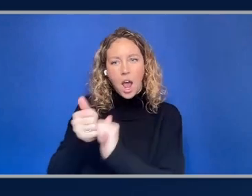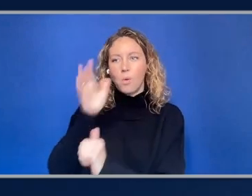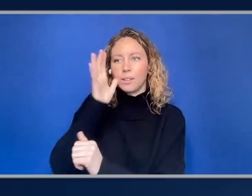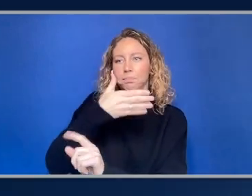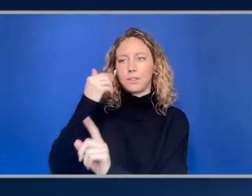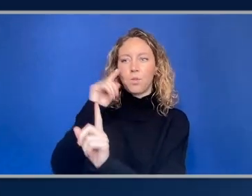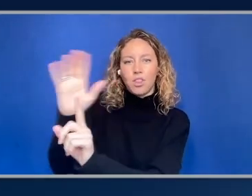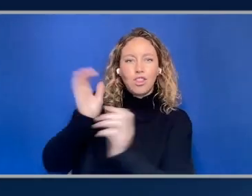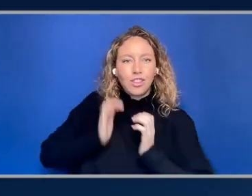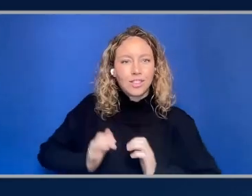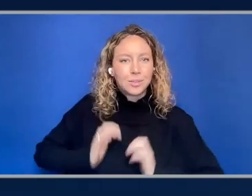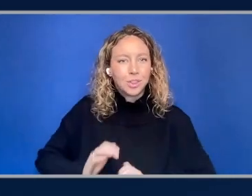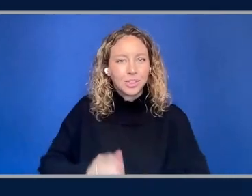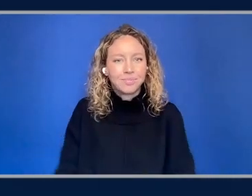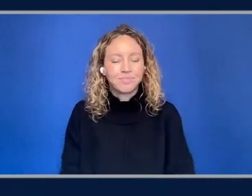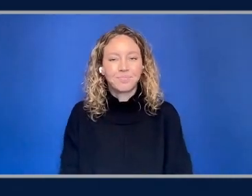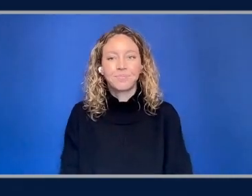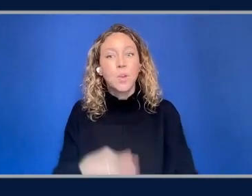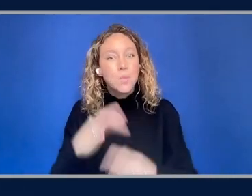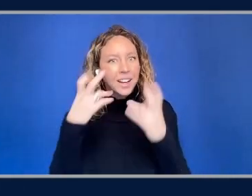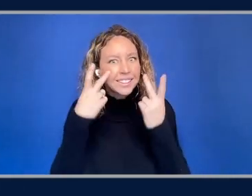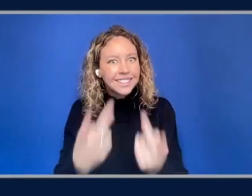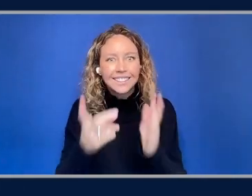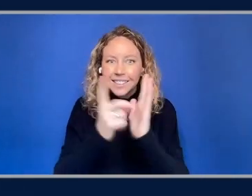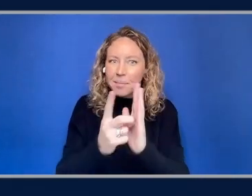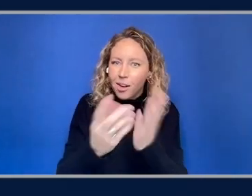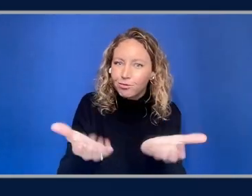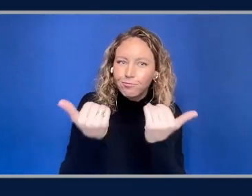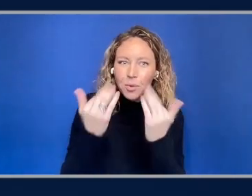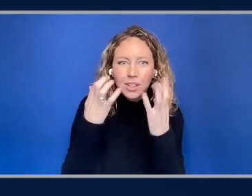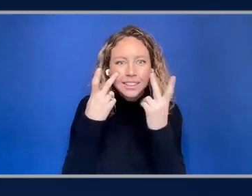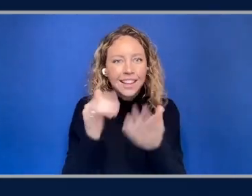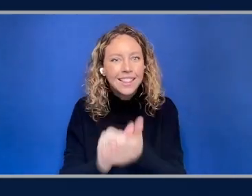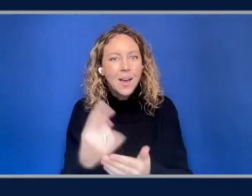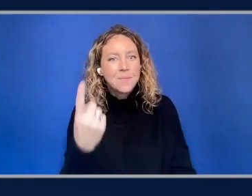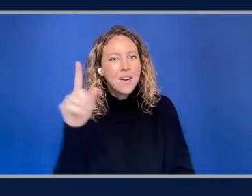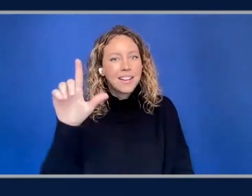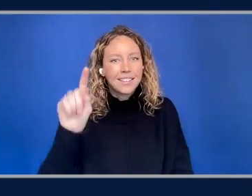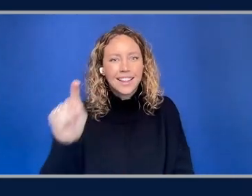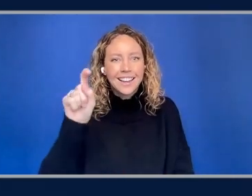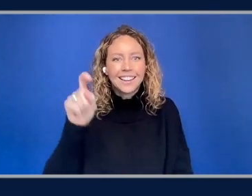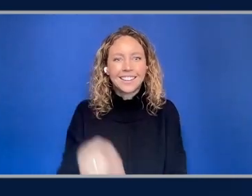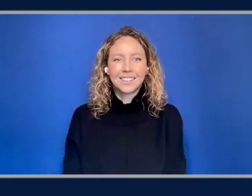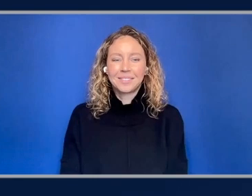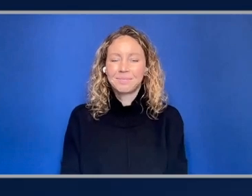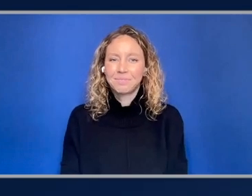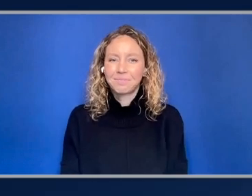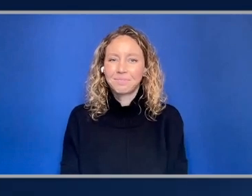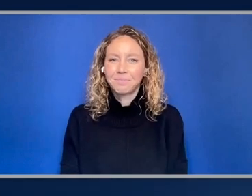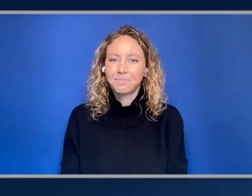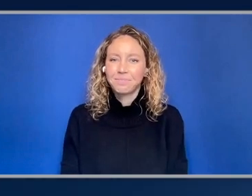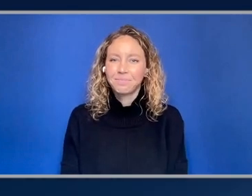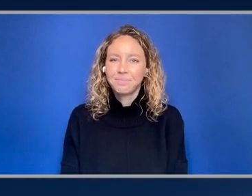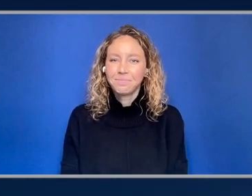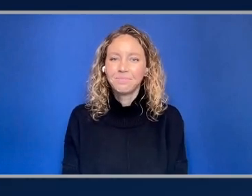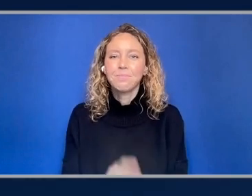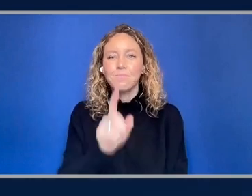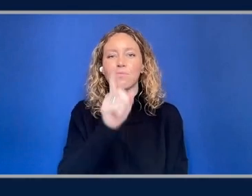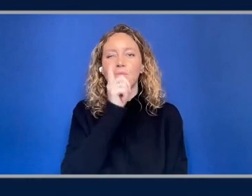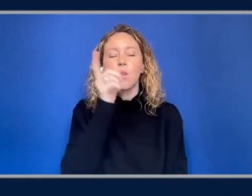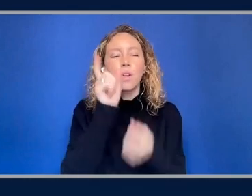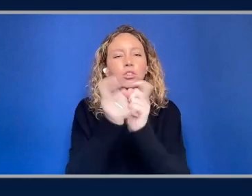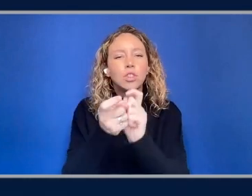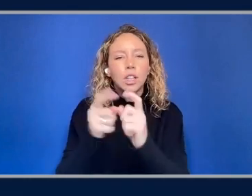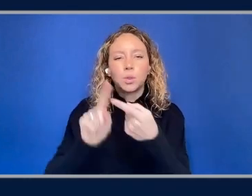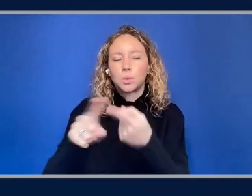see this. I'd love to, let's see this in action. I want to see the one click. Yeah. Yeah. So let's switch over to the demonstration